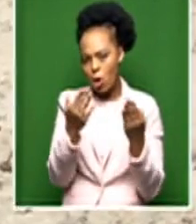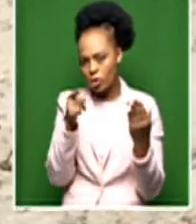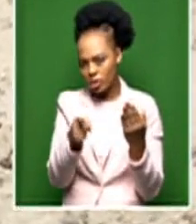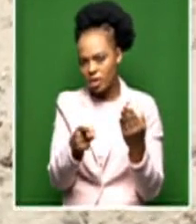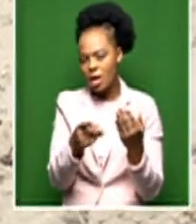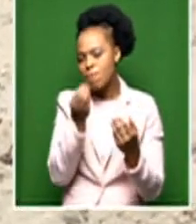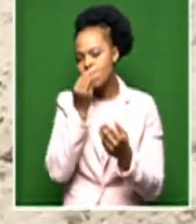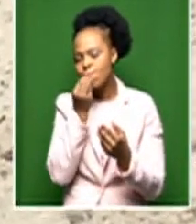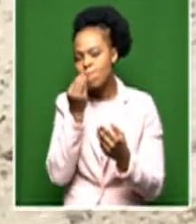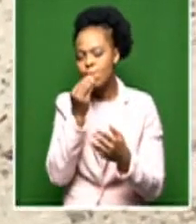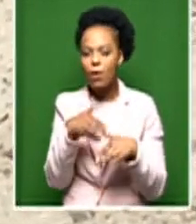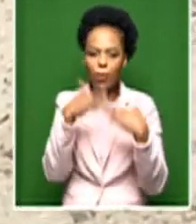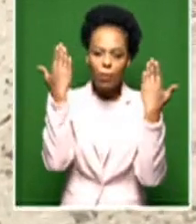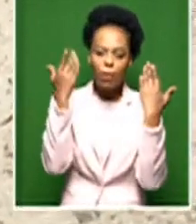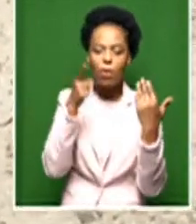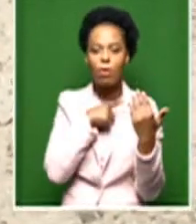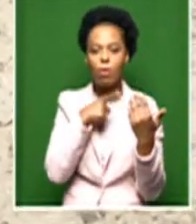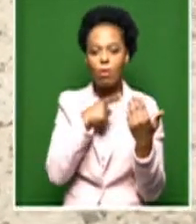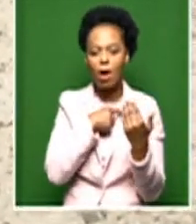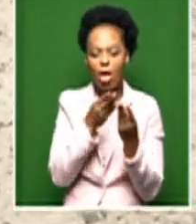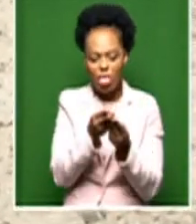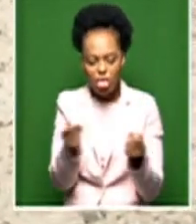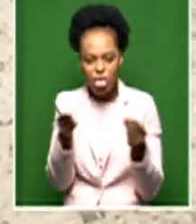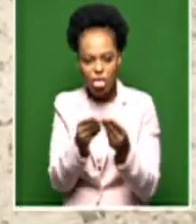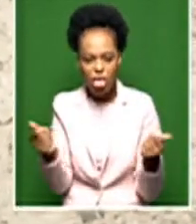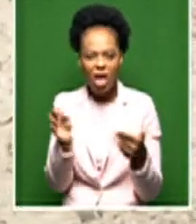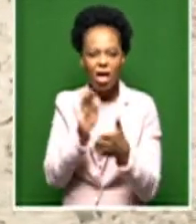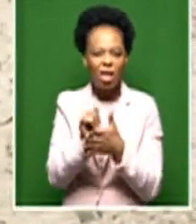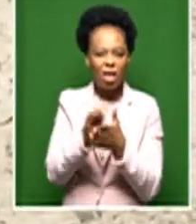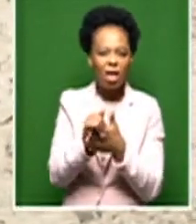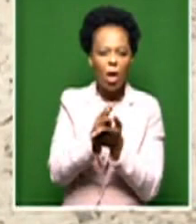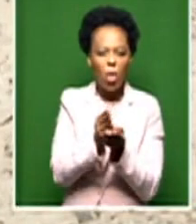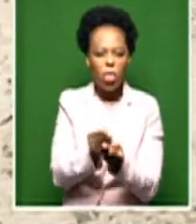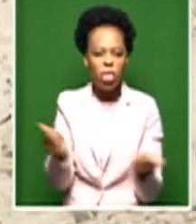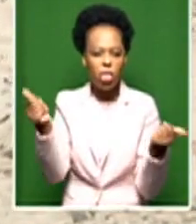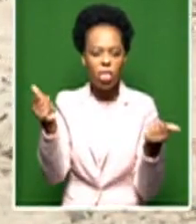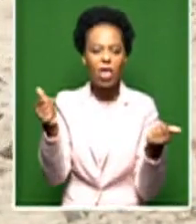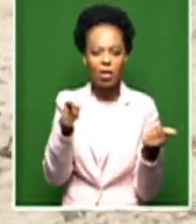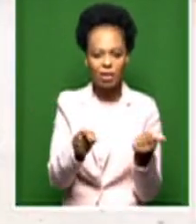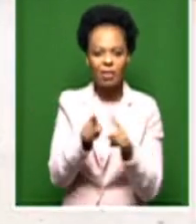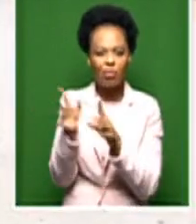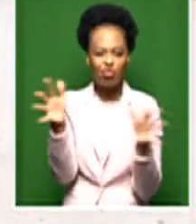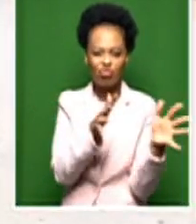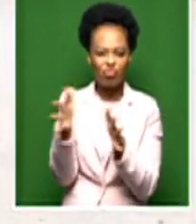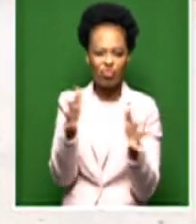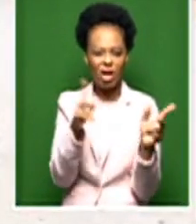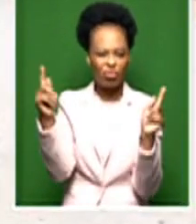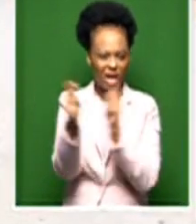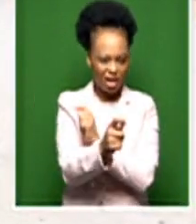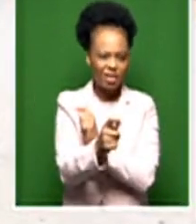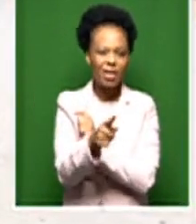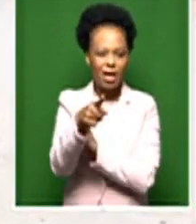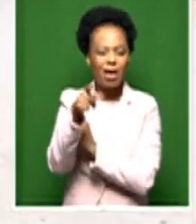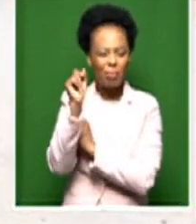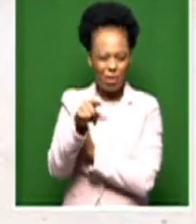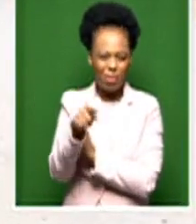a lack of food due to overfishing, predation, and more recently, the effects of climate change. During a heat wave,